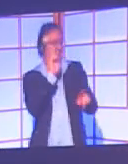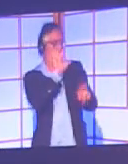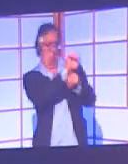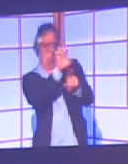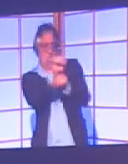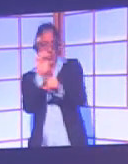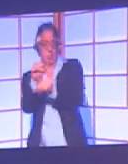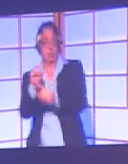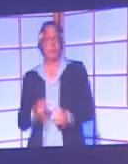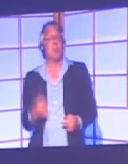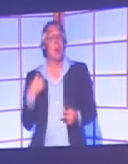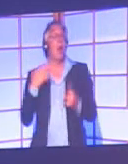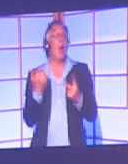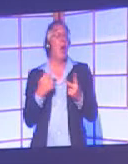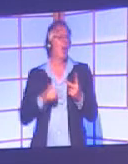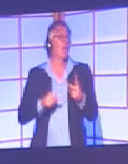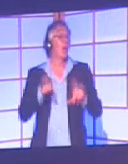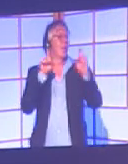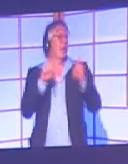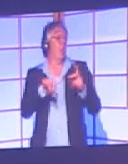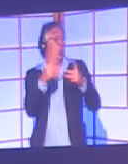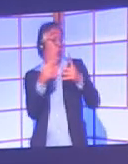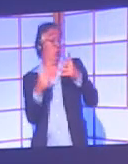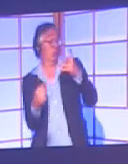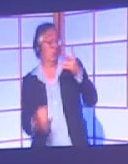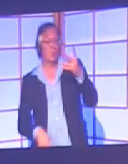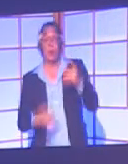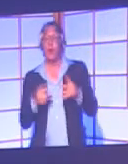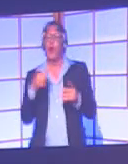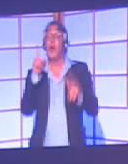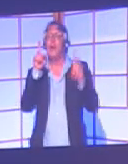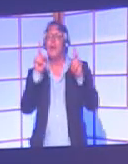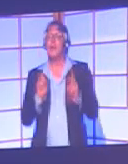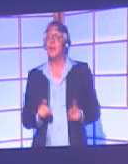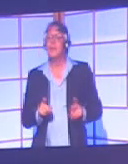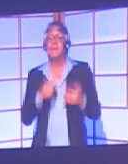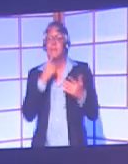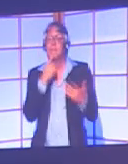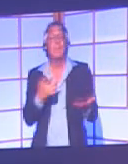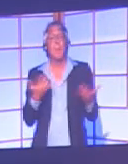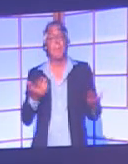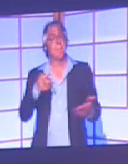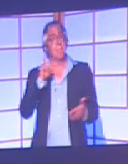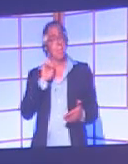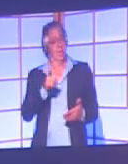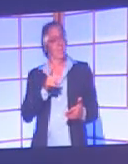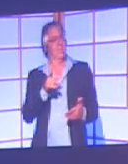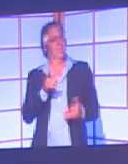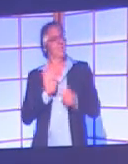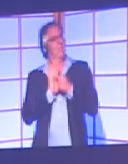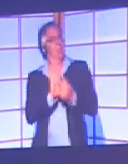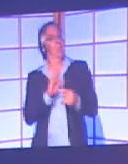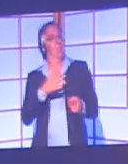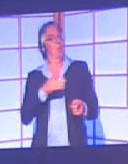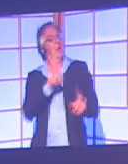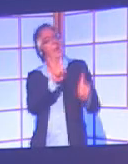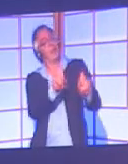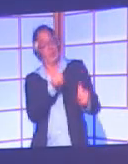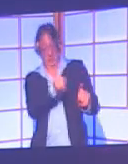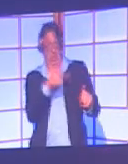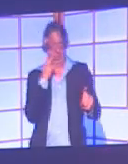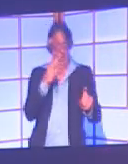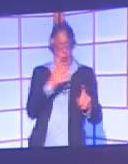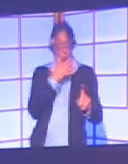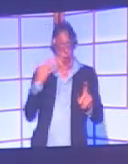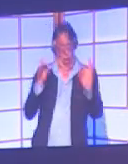tests used around the world. These tests require identifying and organising different colours. People with colour vision